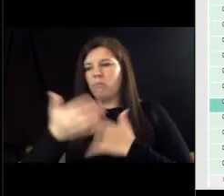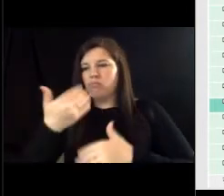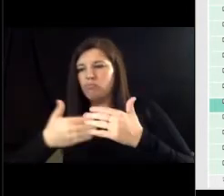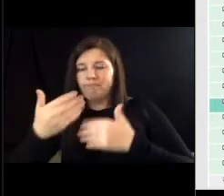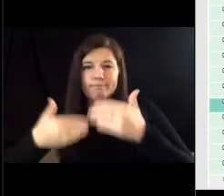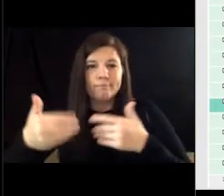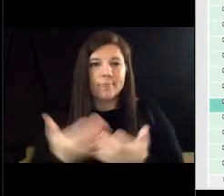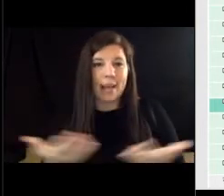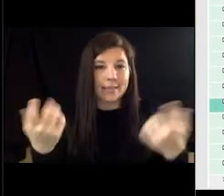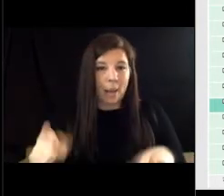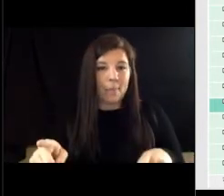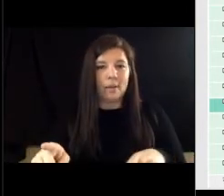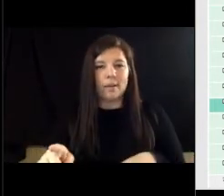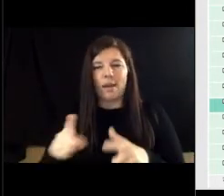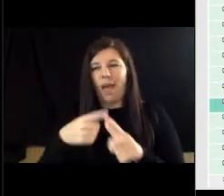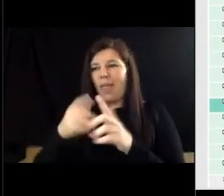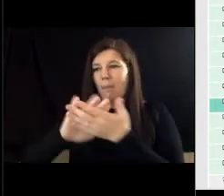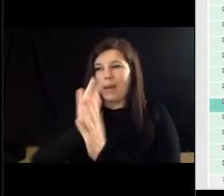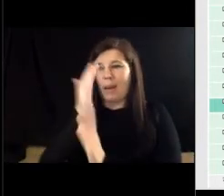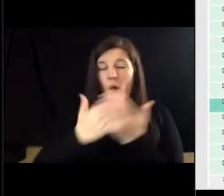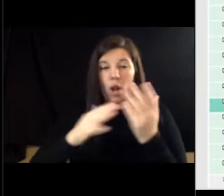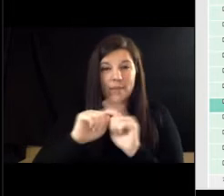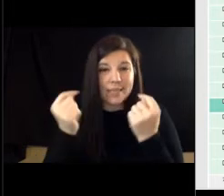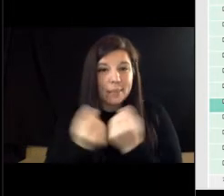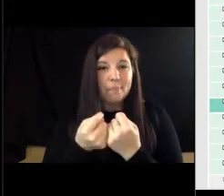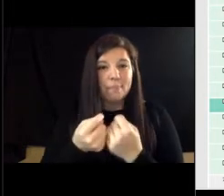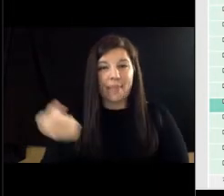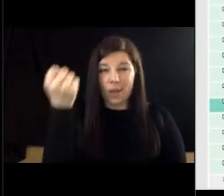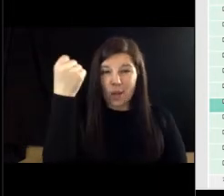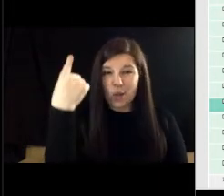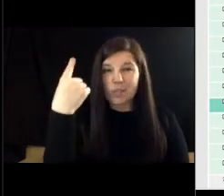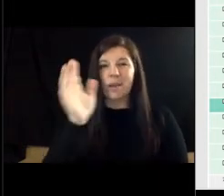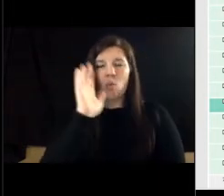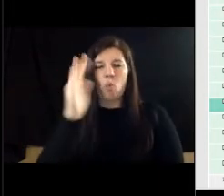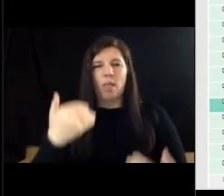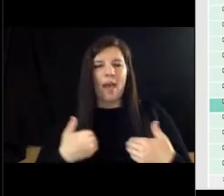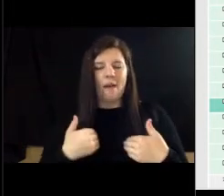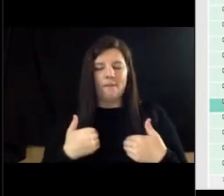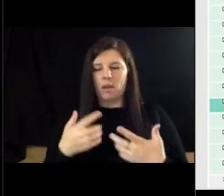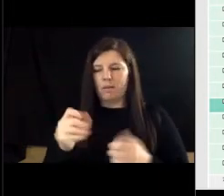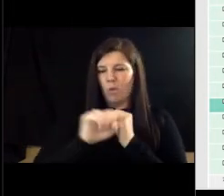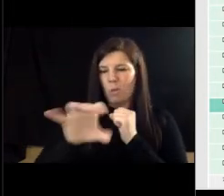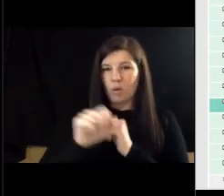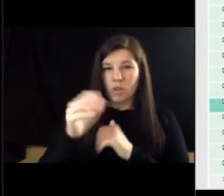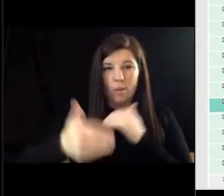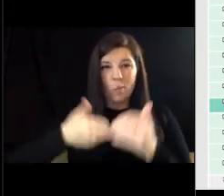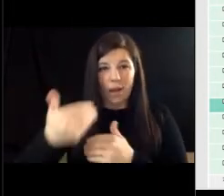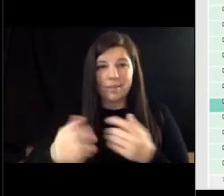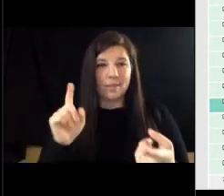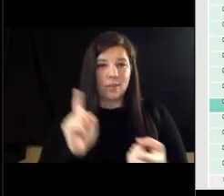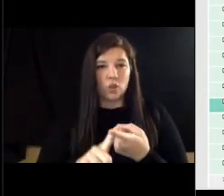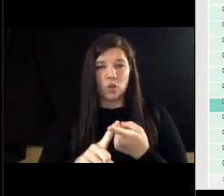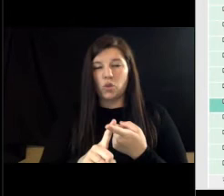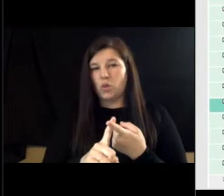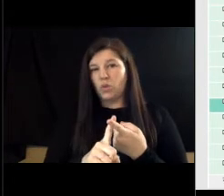become part of the team and and they understand um we're going to go through promotional processes to put you know